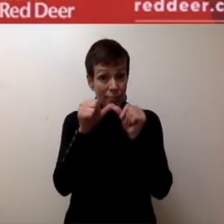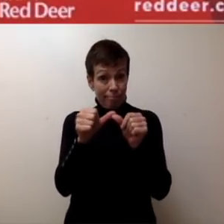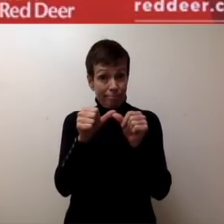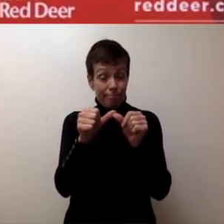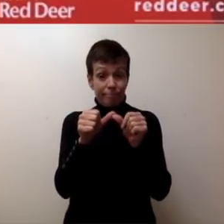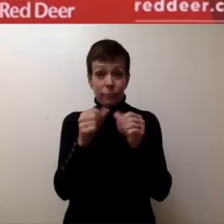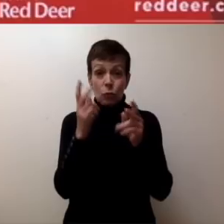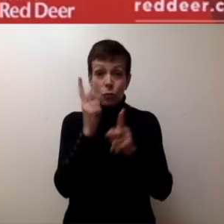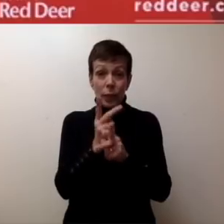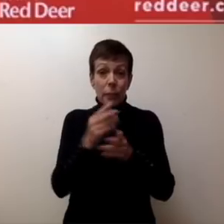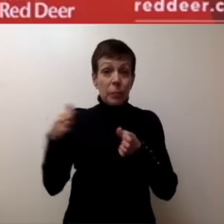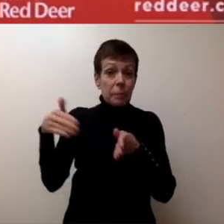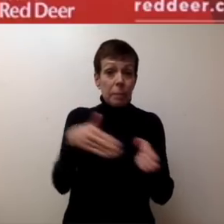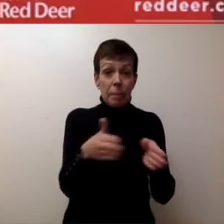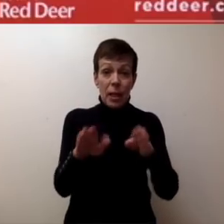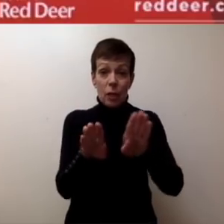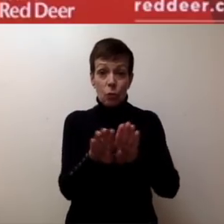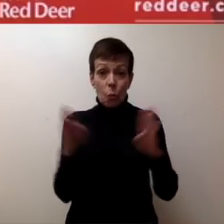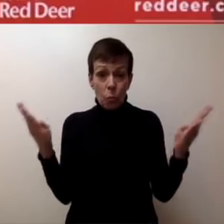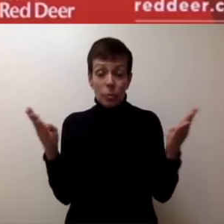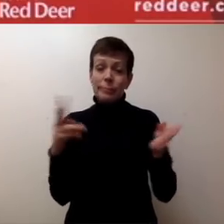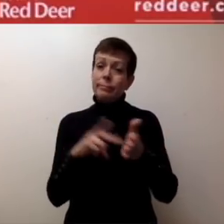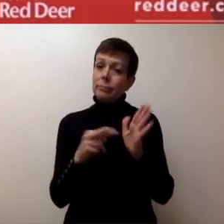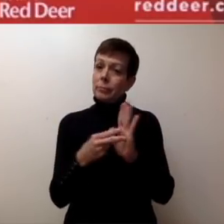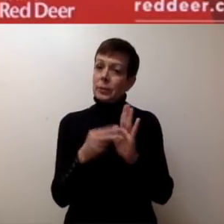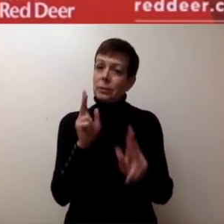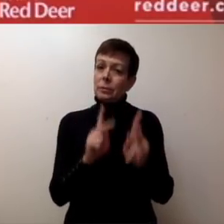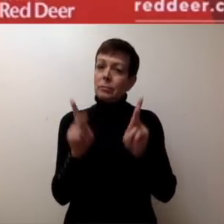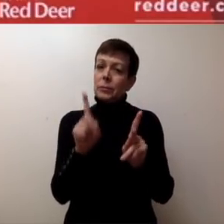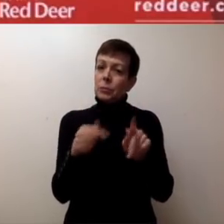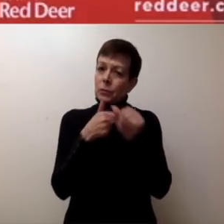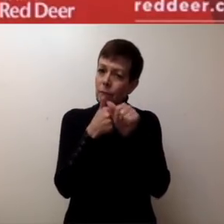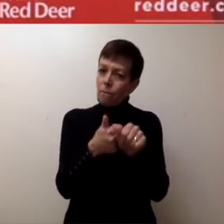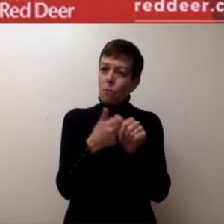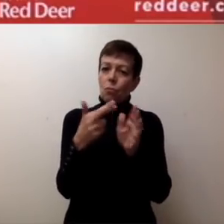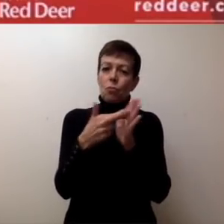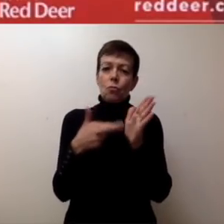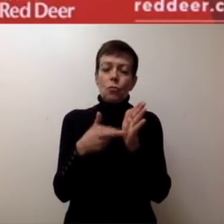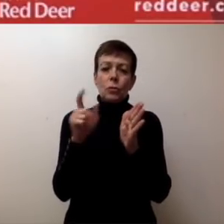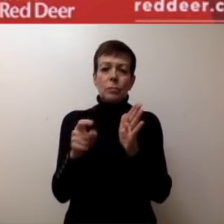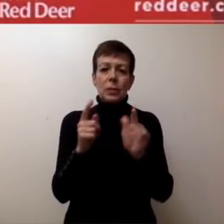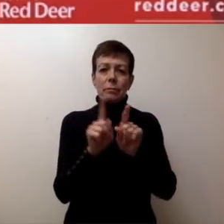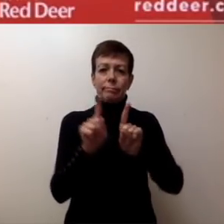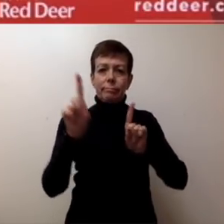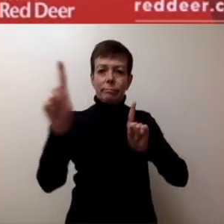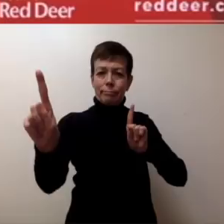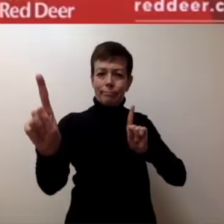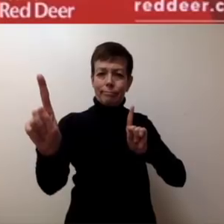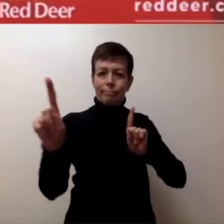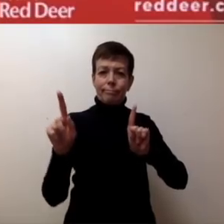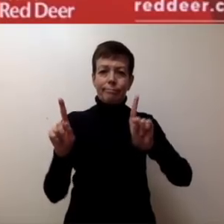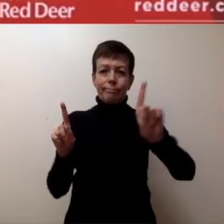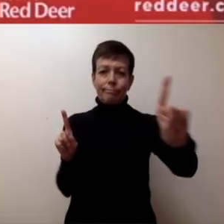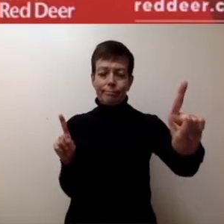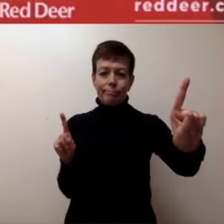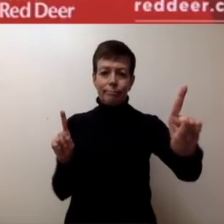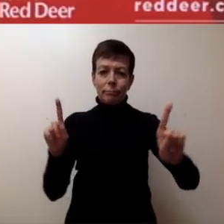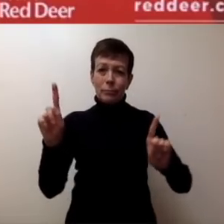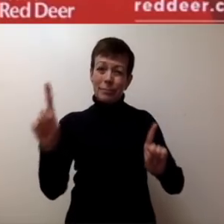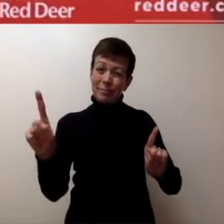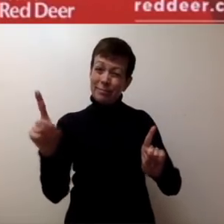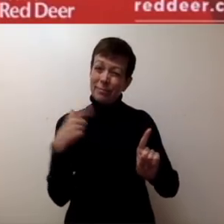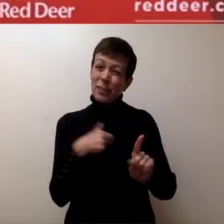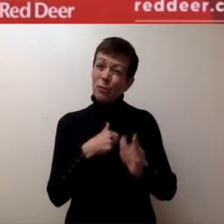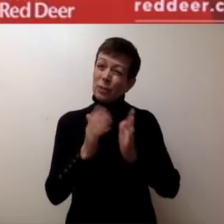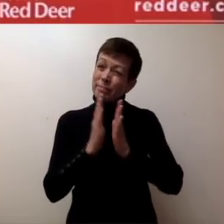citizens' cohesion and respect to social distancing practices. We absolutely implore our citizens